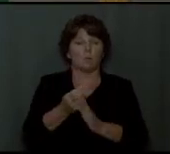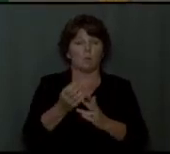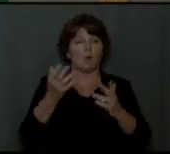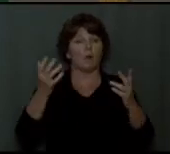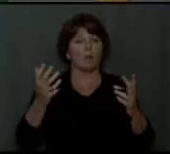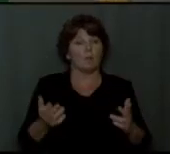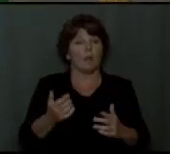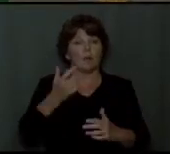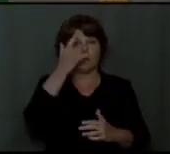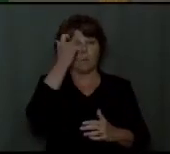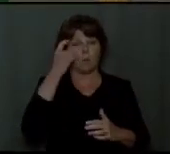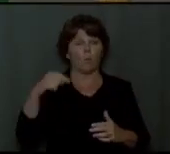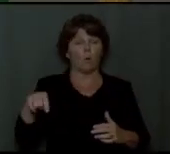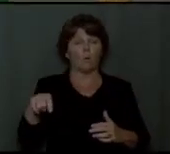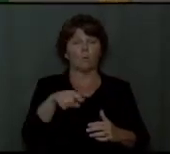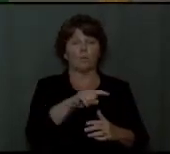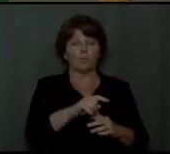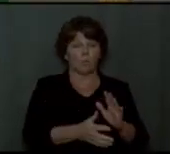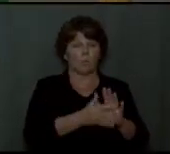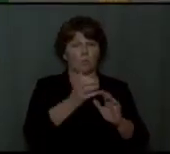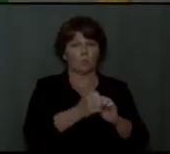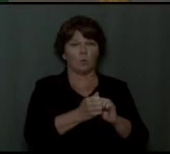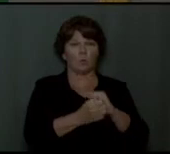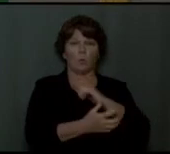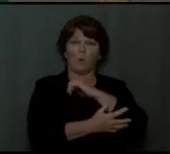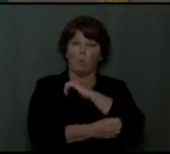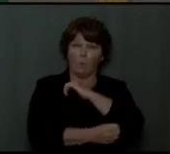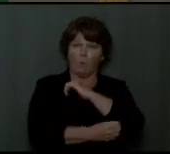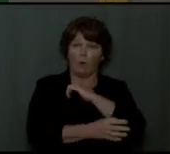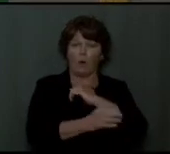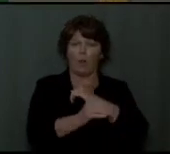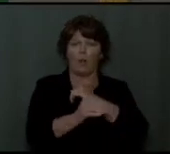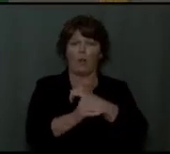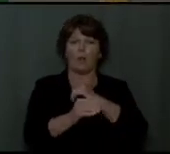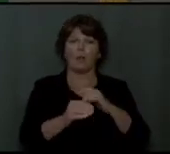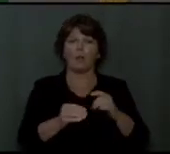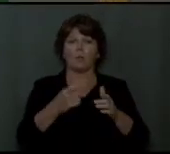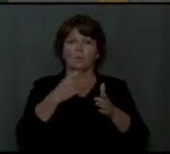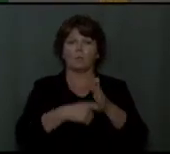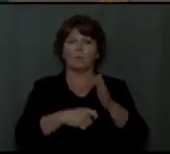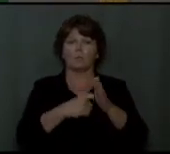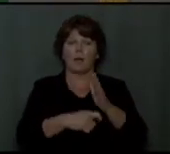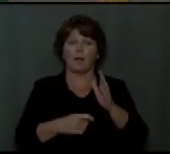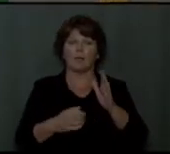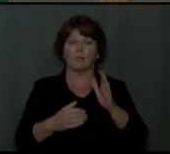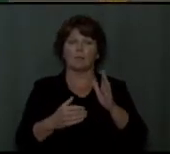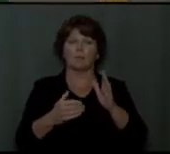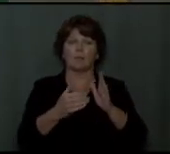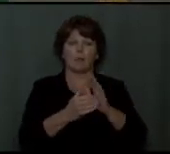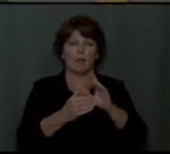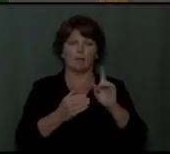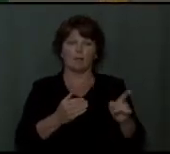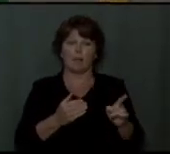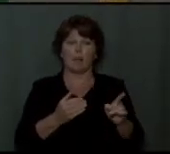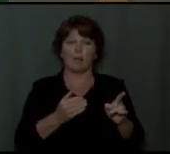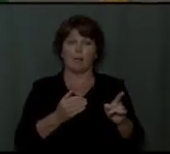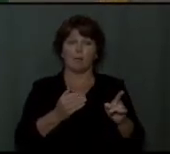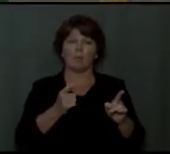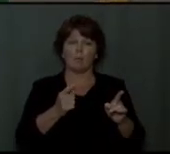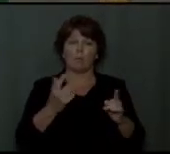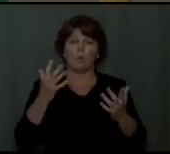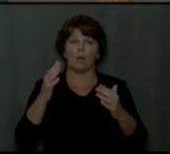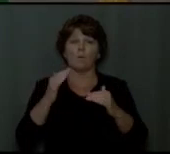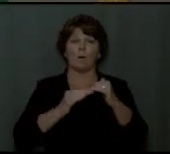you trample on the poor, and you exact taxes of gain from him, you have